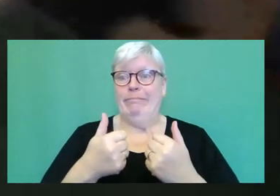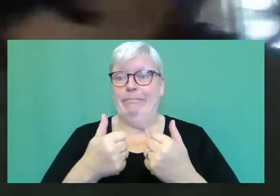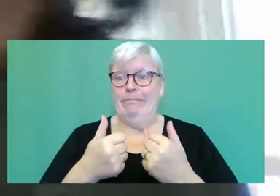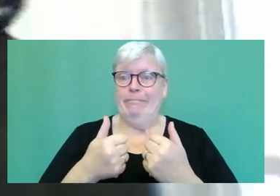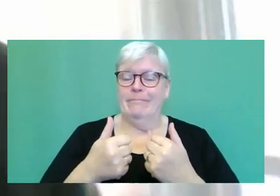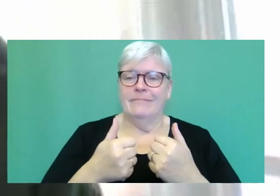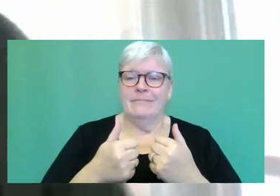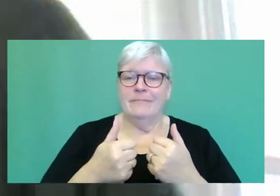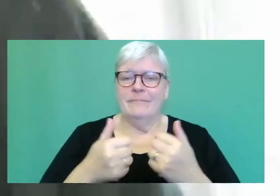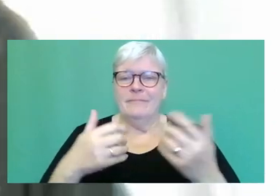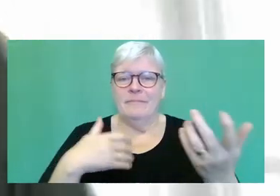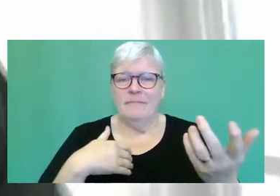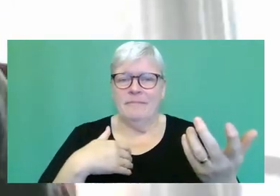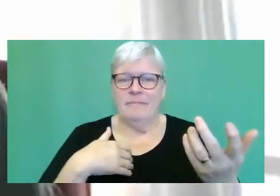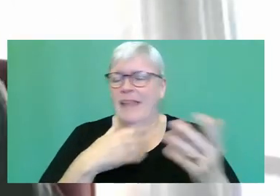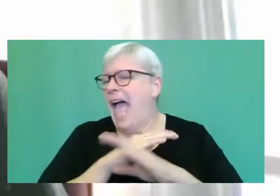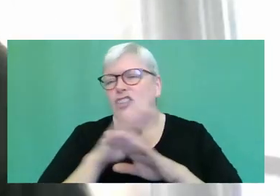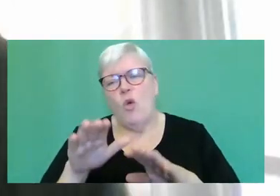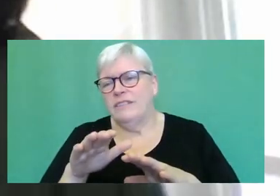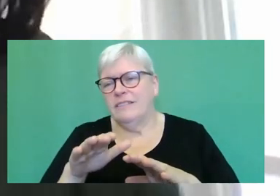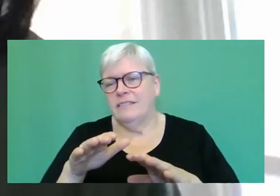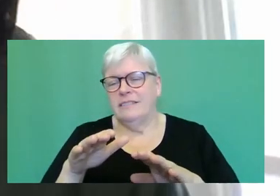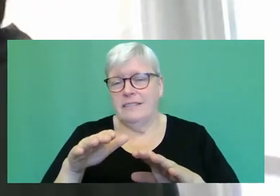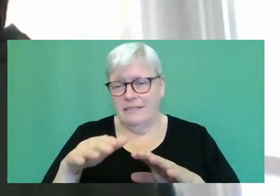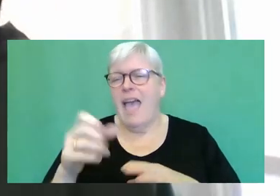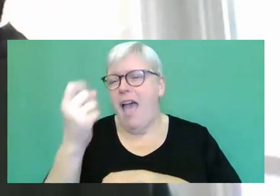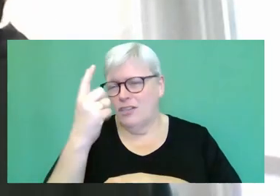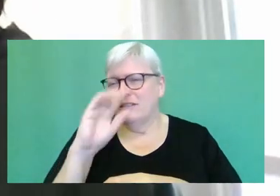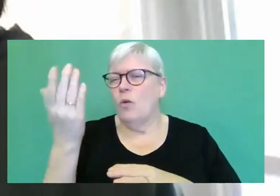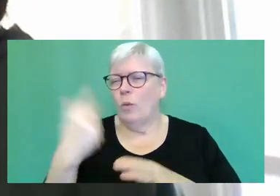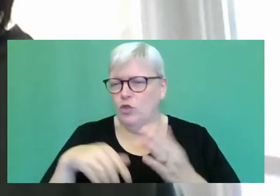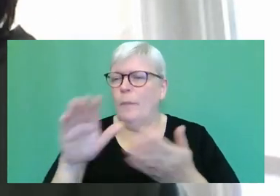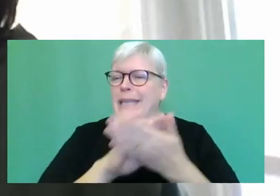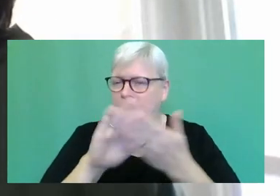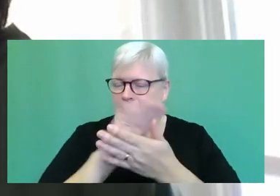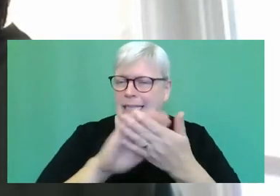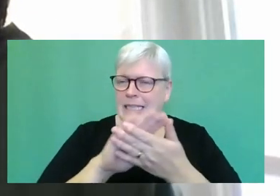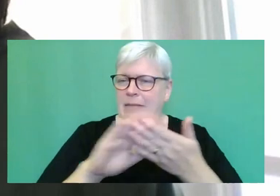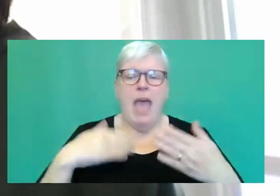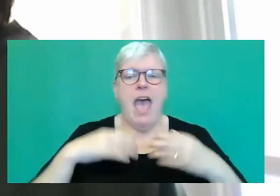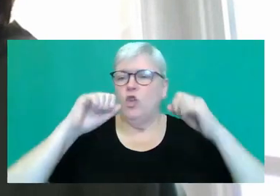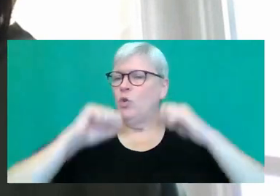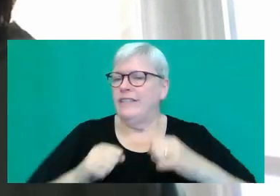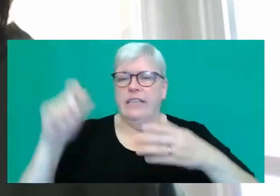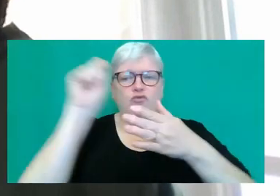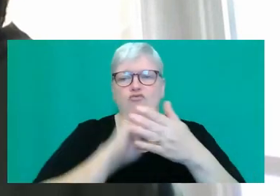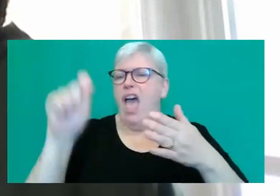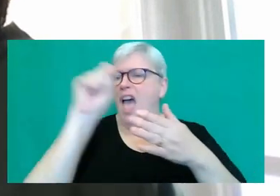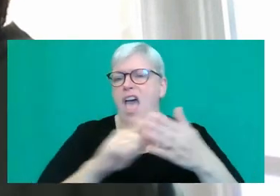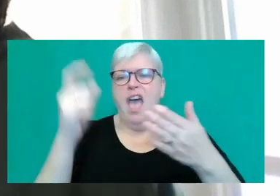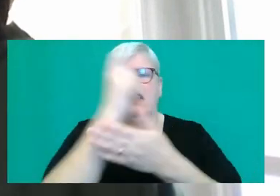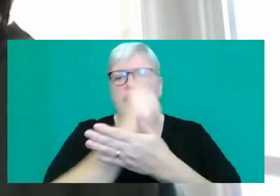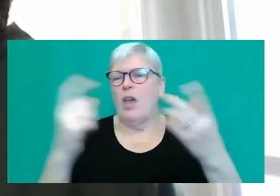I don't. I mean, I see entirely where you're coming from. But you know, I don't sit down to write about issues,